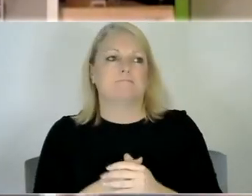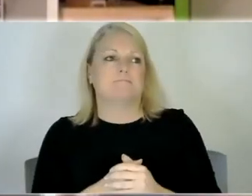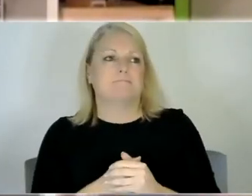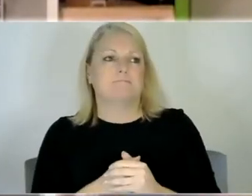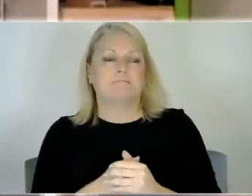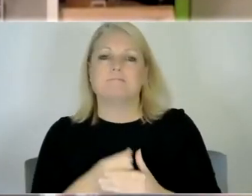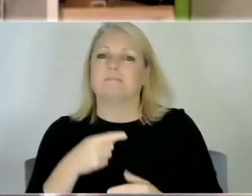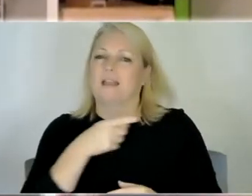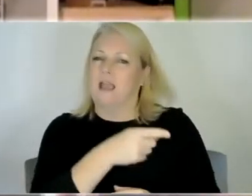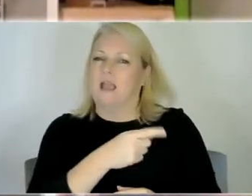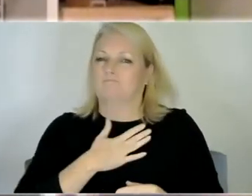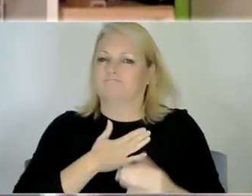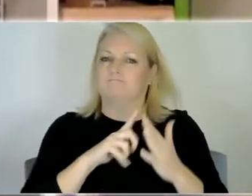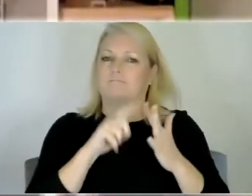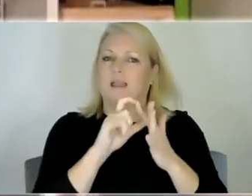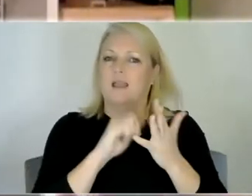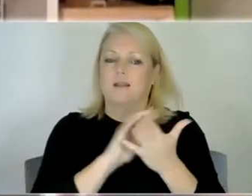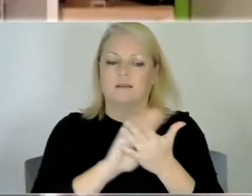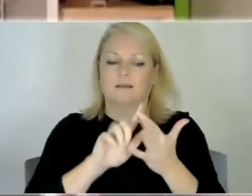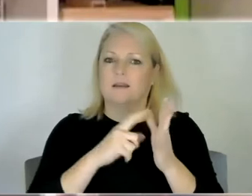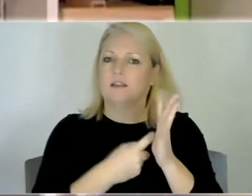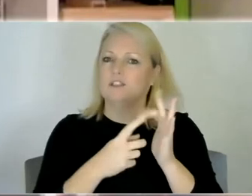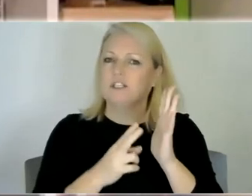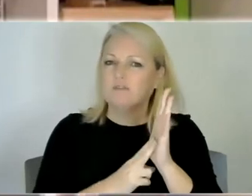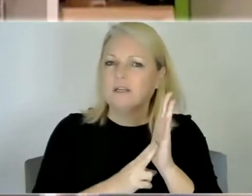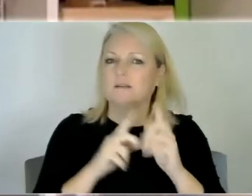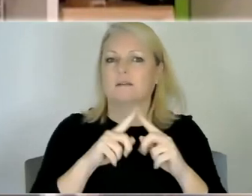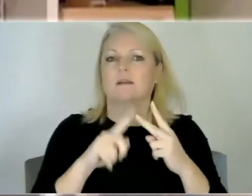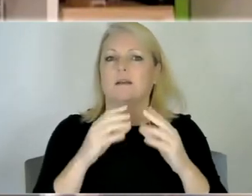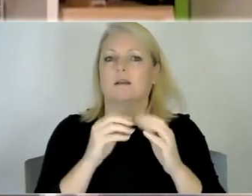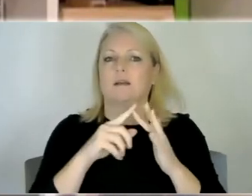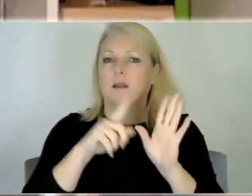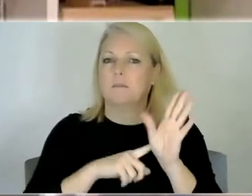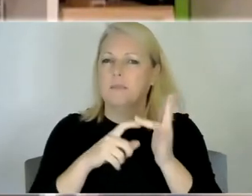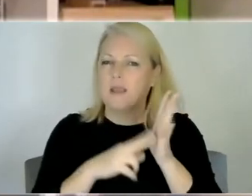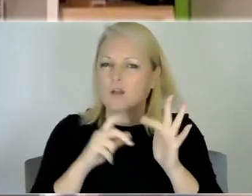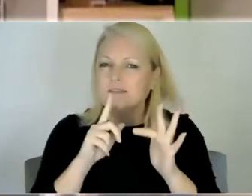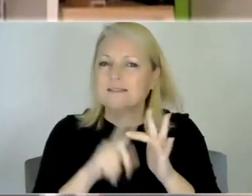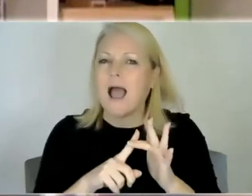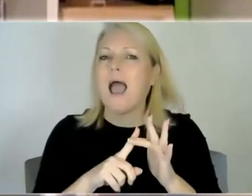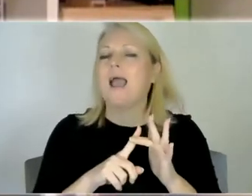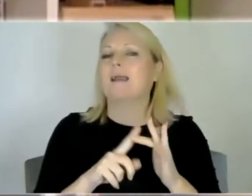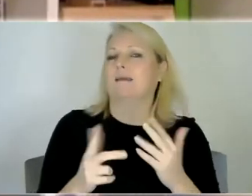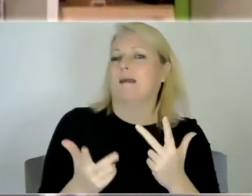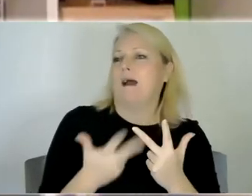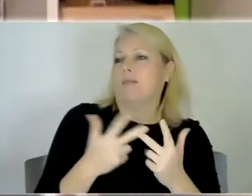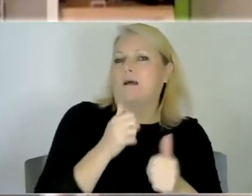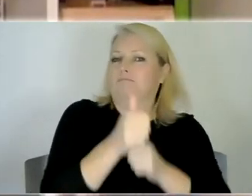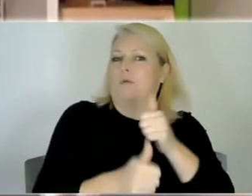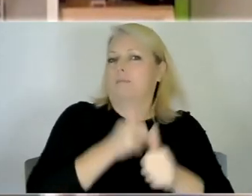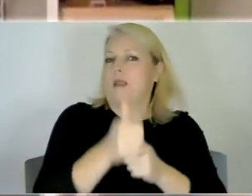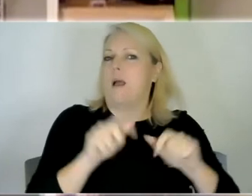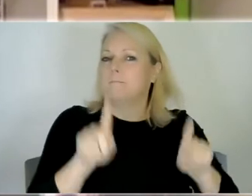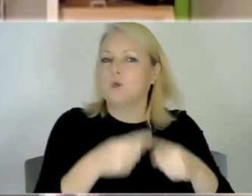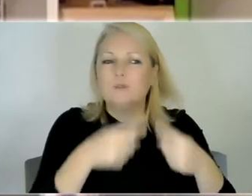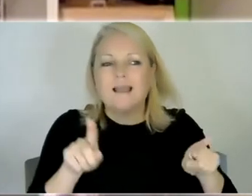ed sheeran and beyonce and uh all those kinds of um as a music i've got him in some old school hip-hop